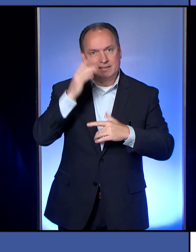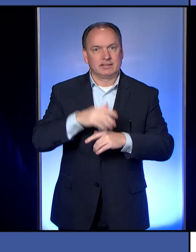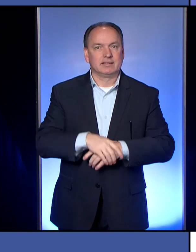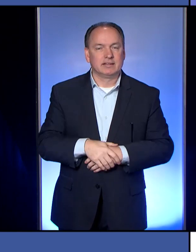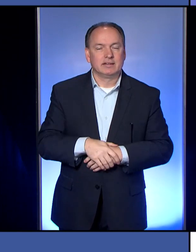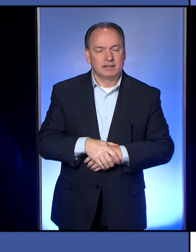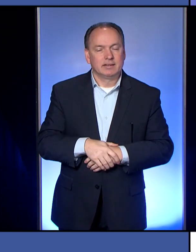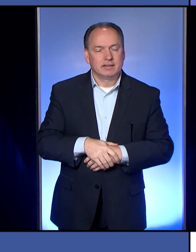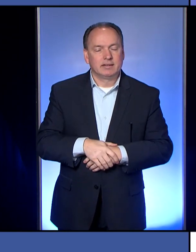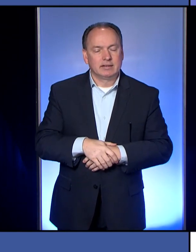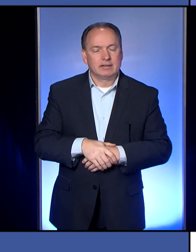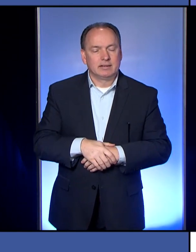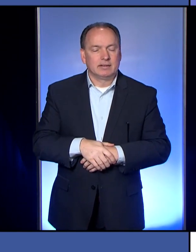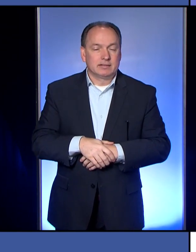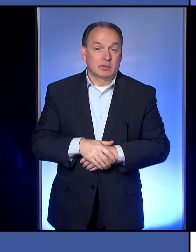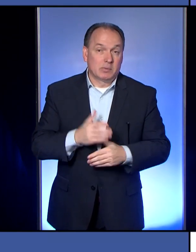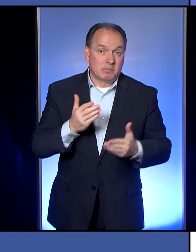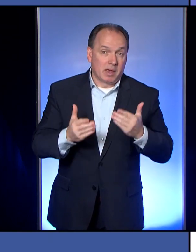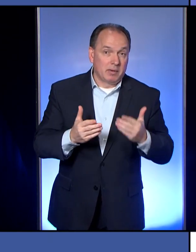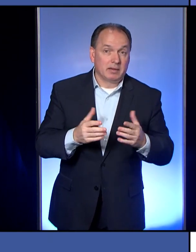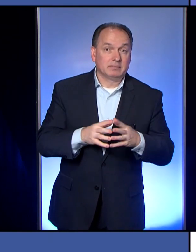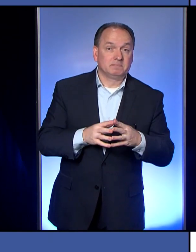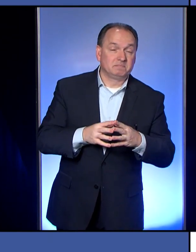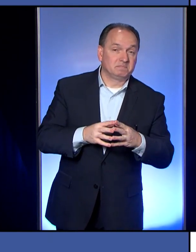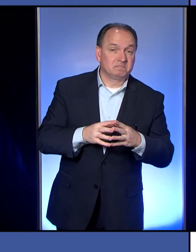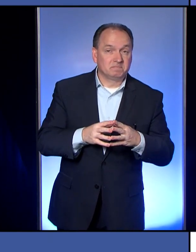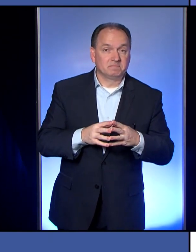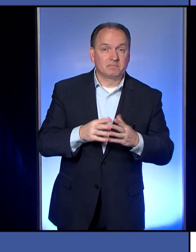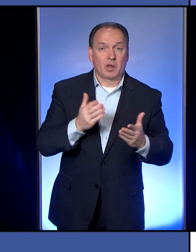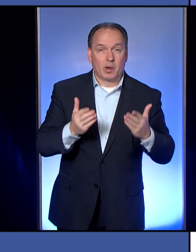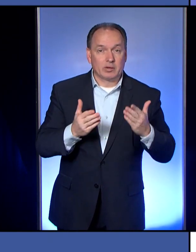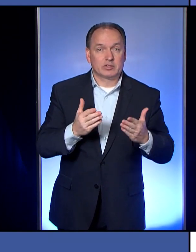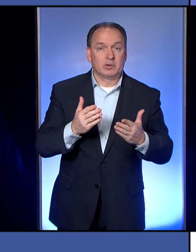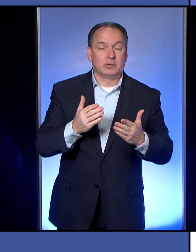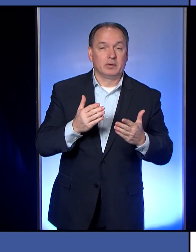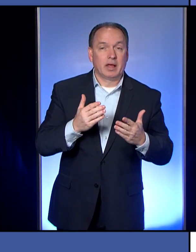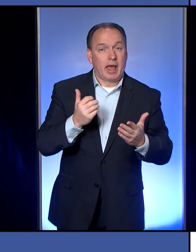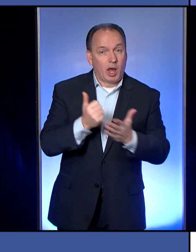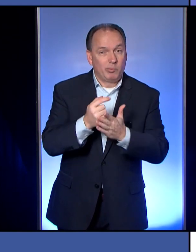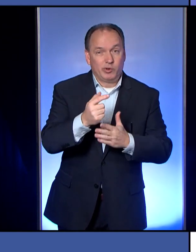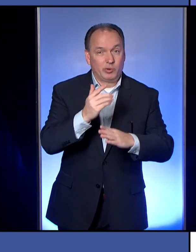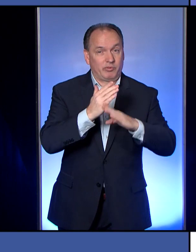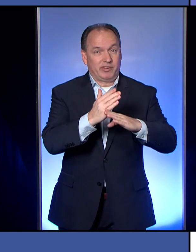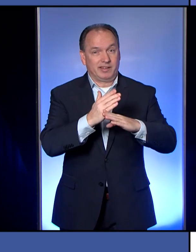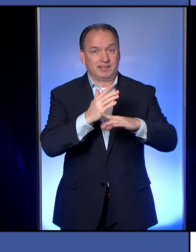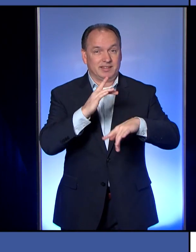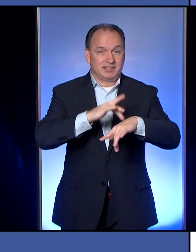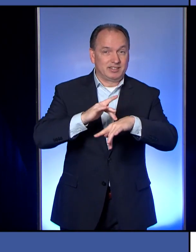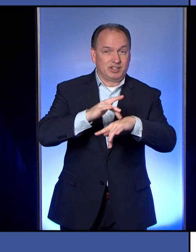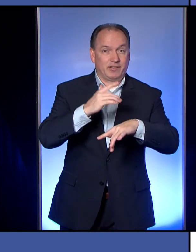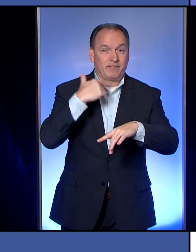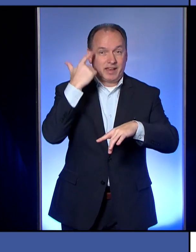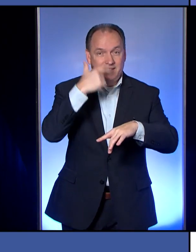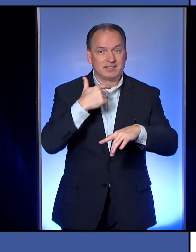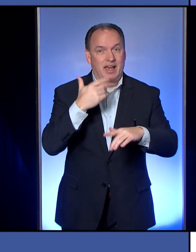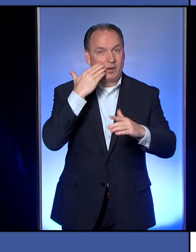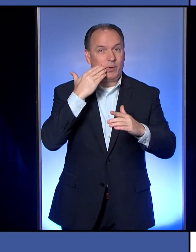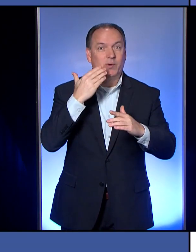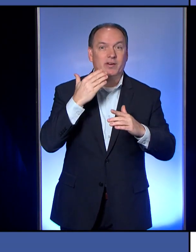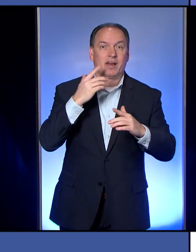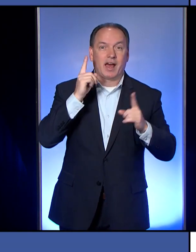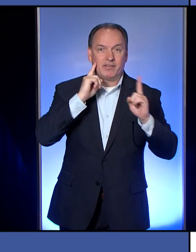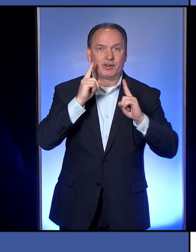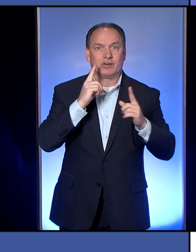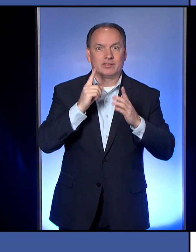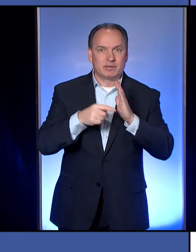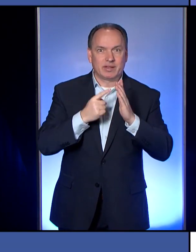So, uh, it may also, it may also help you from touching your face, but I know I've heard some other things that sometimes having a mask